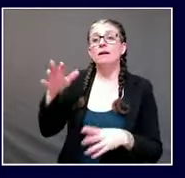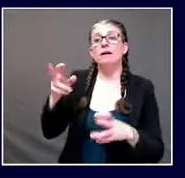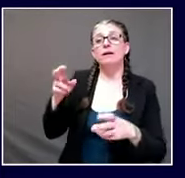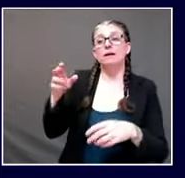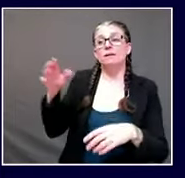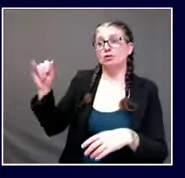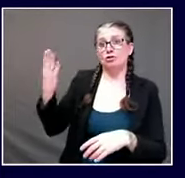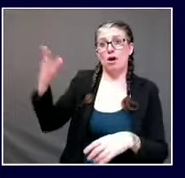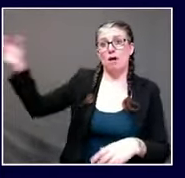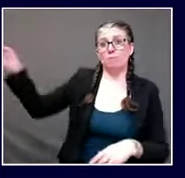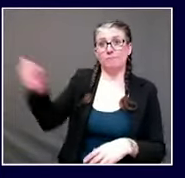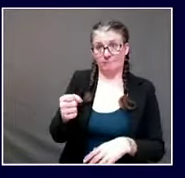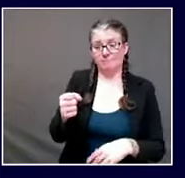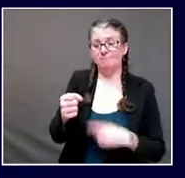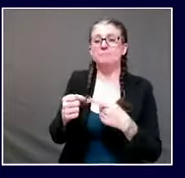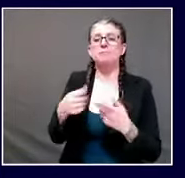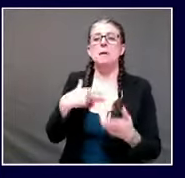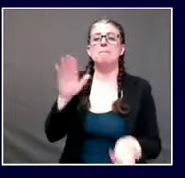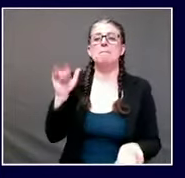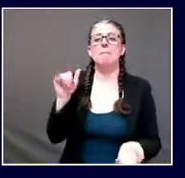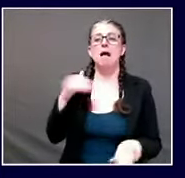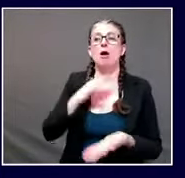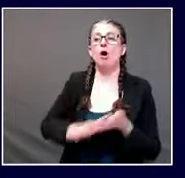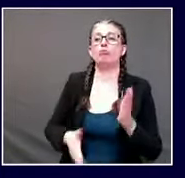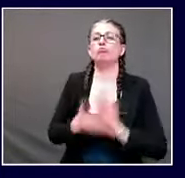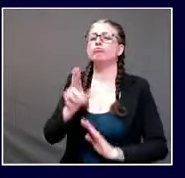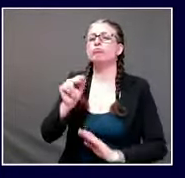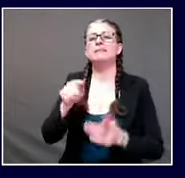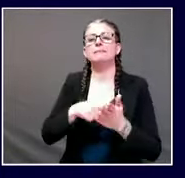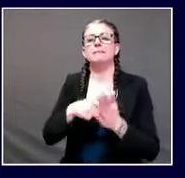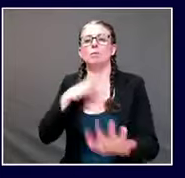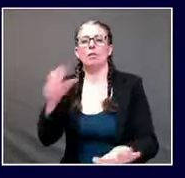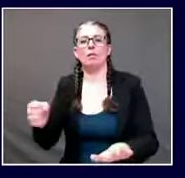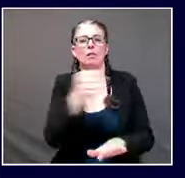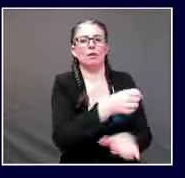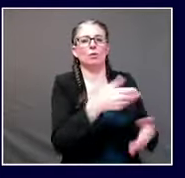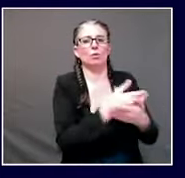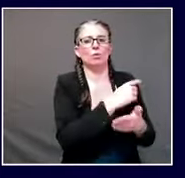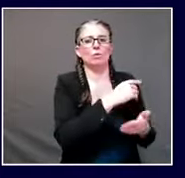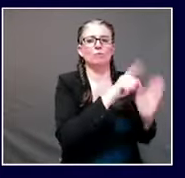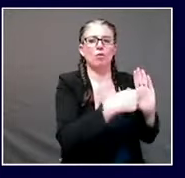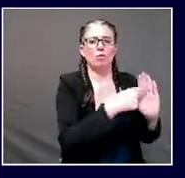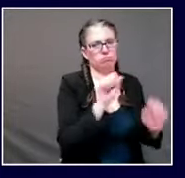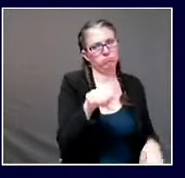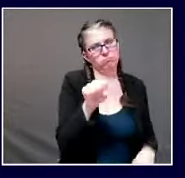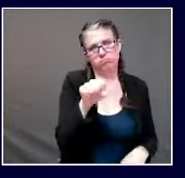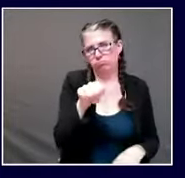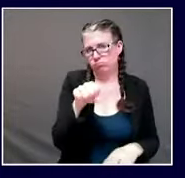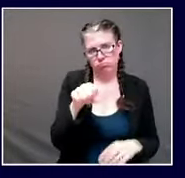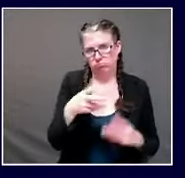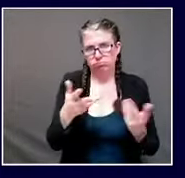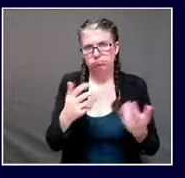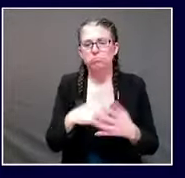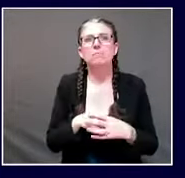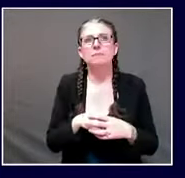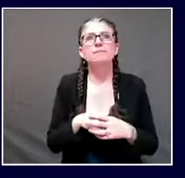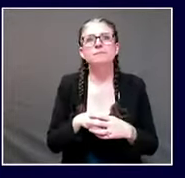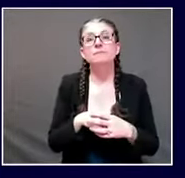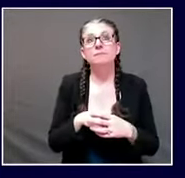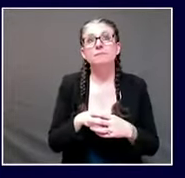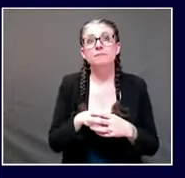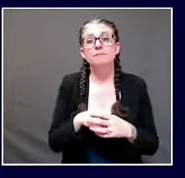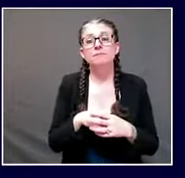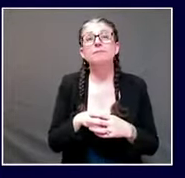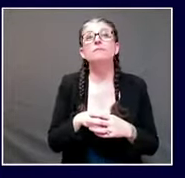there's the the vaccine will not sadly i hate to say it will not result in a fairy tale ending where the virus is